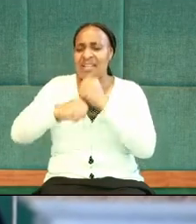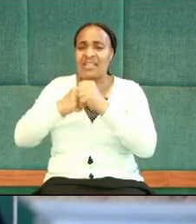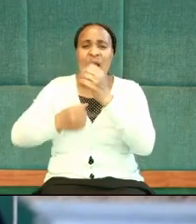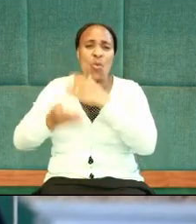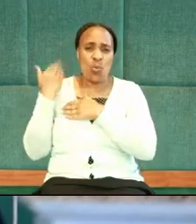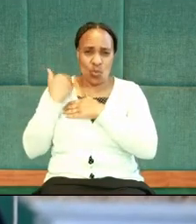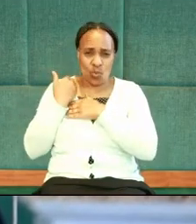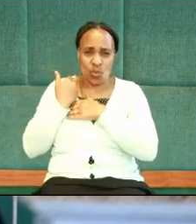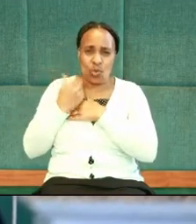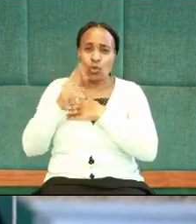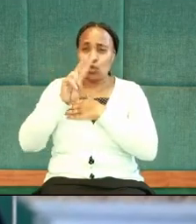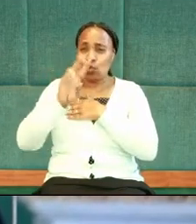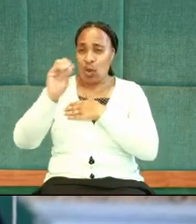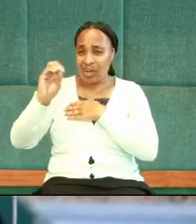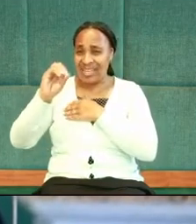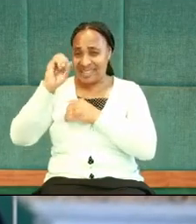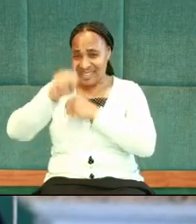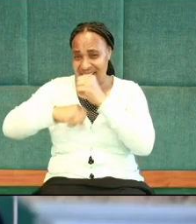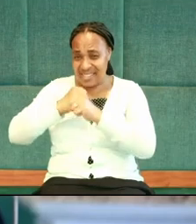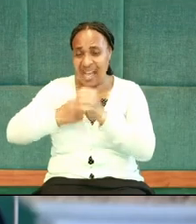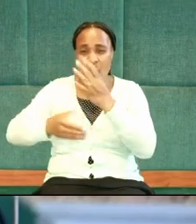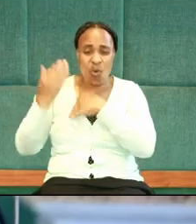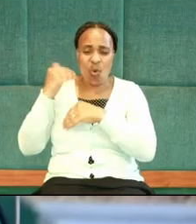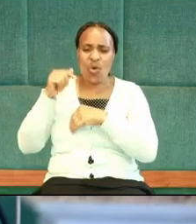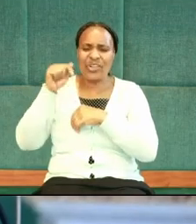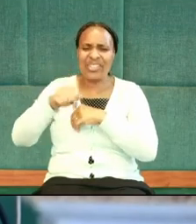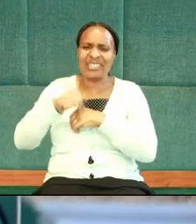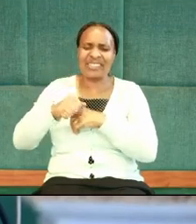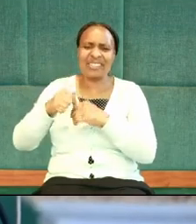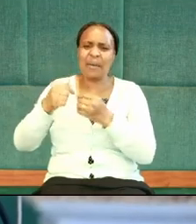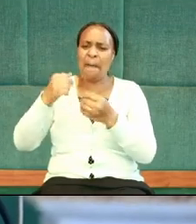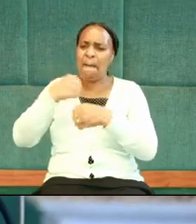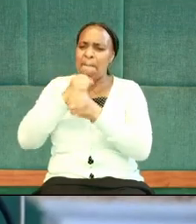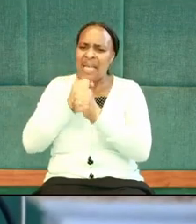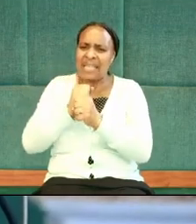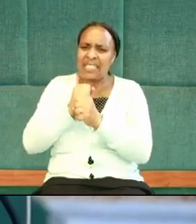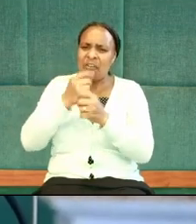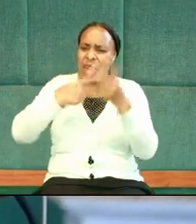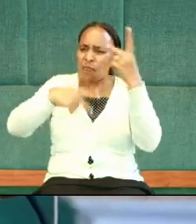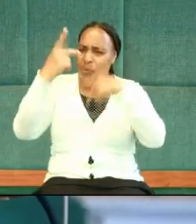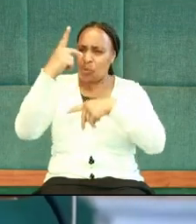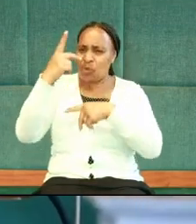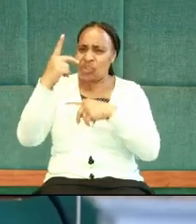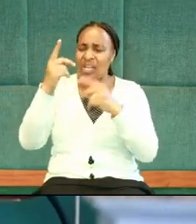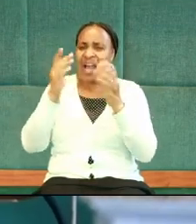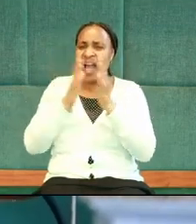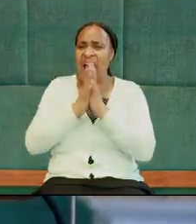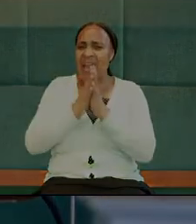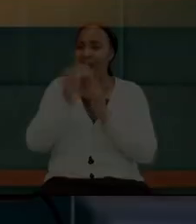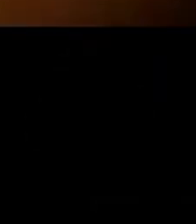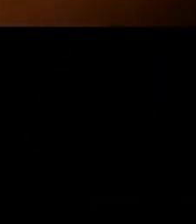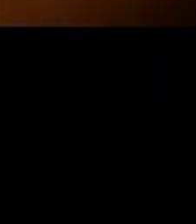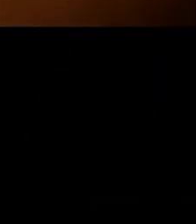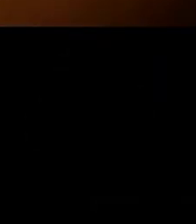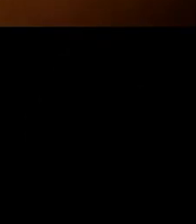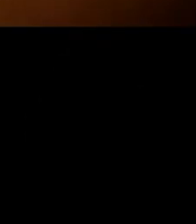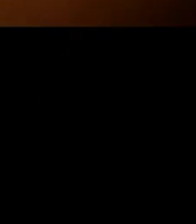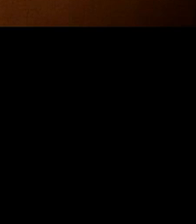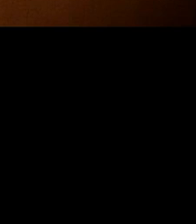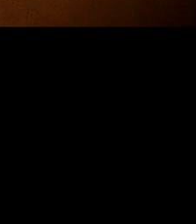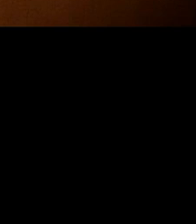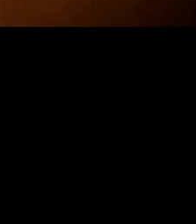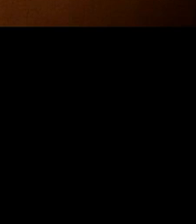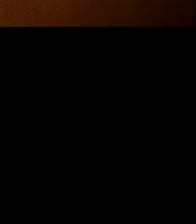the last 200 years, dating is framed on a philosophical underpinning called romanticism,